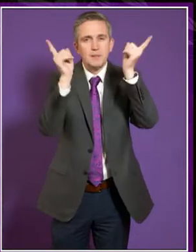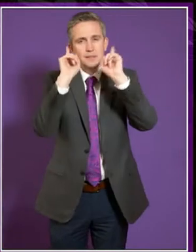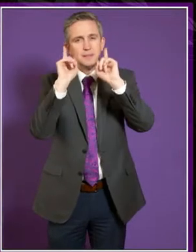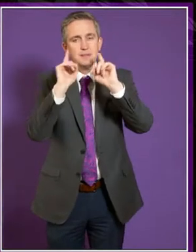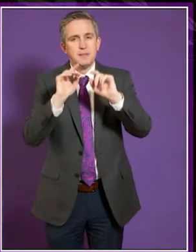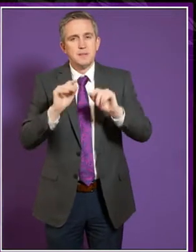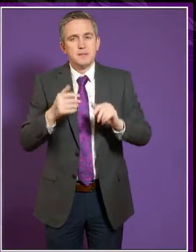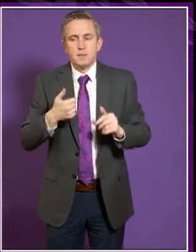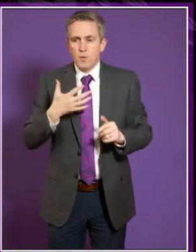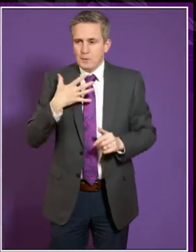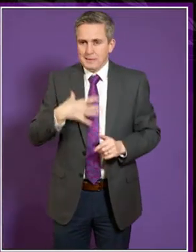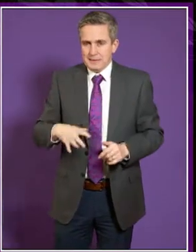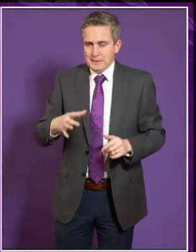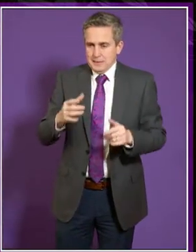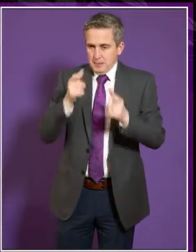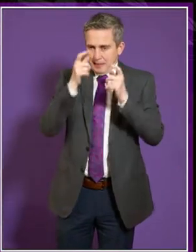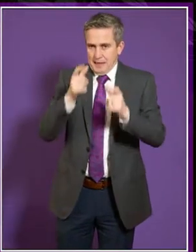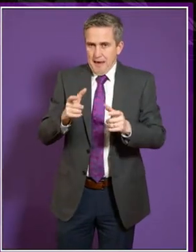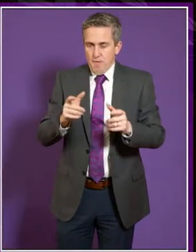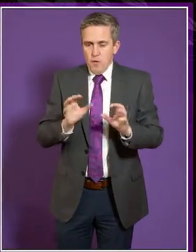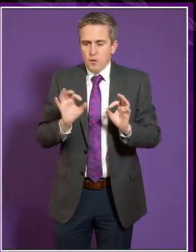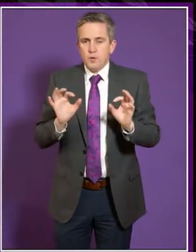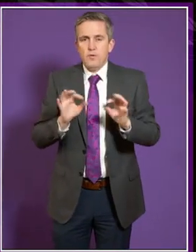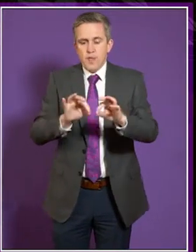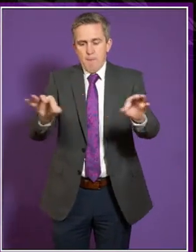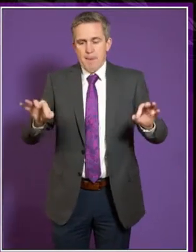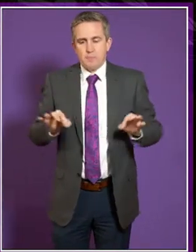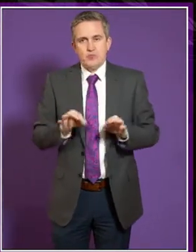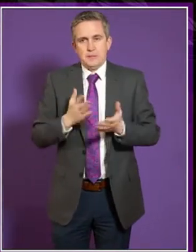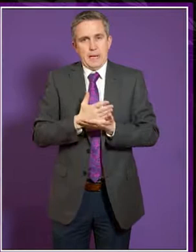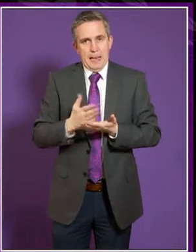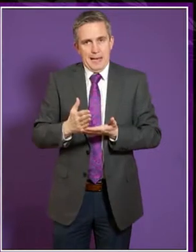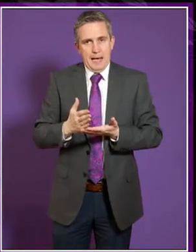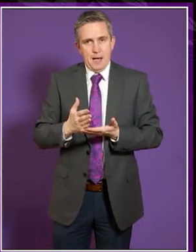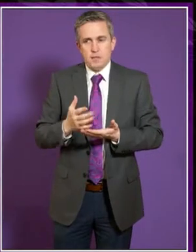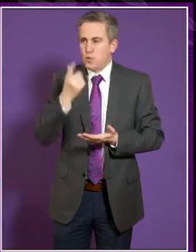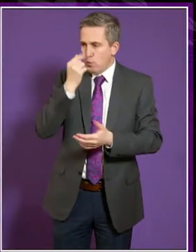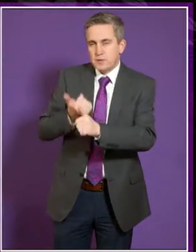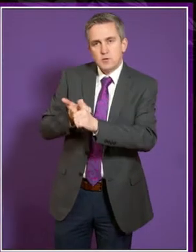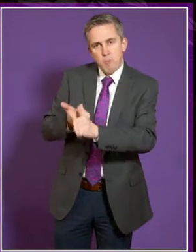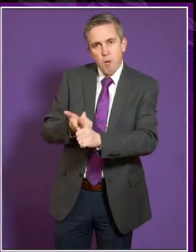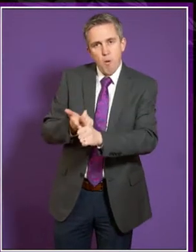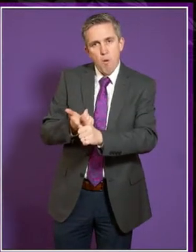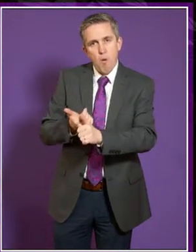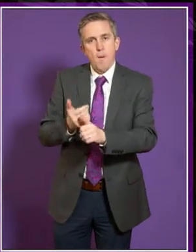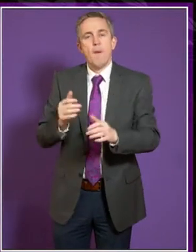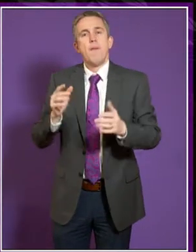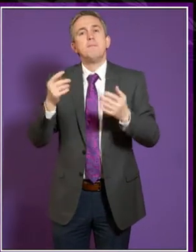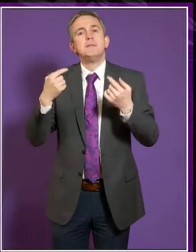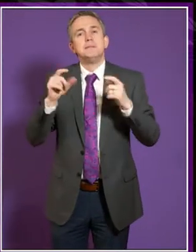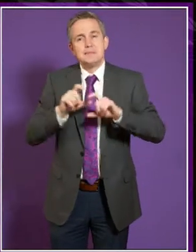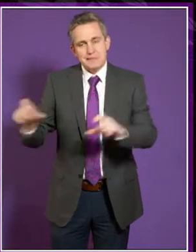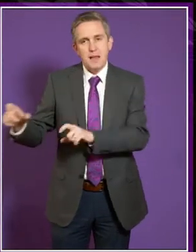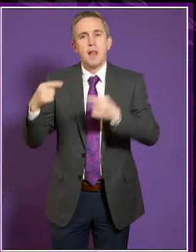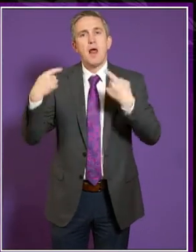supporting Peter to the extent that he's not, you know, free to criticise us. So we try to keep that correct balance between